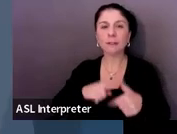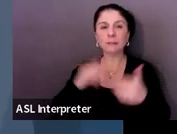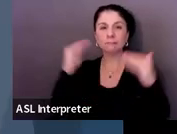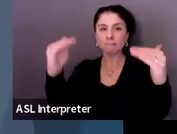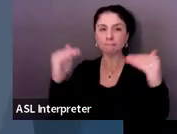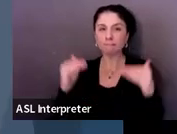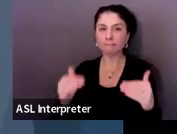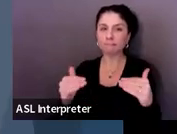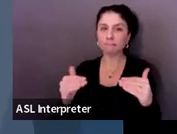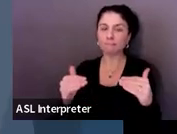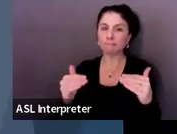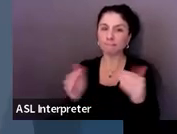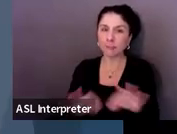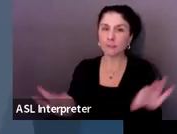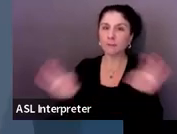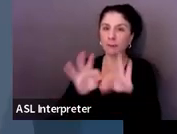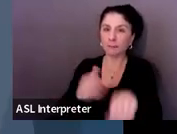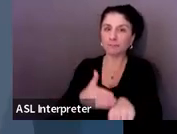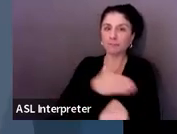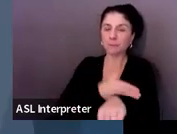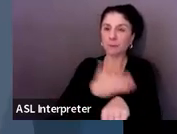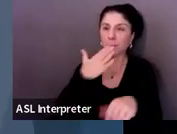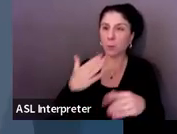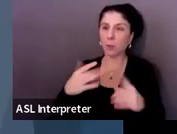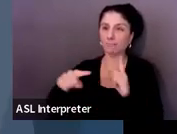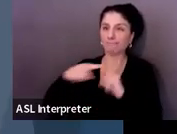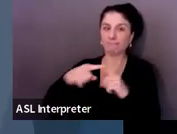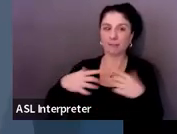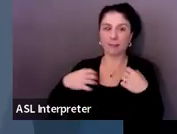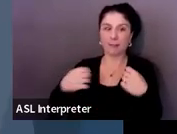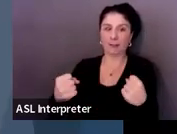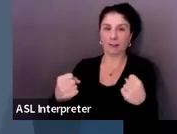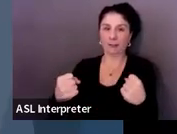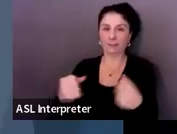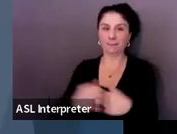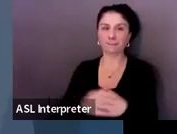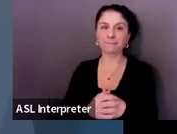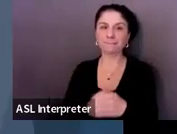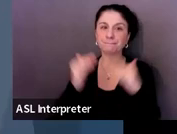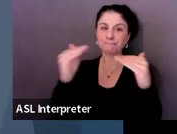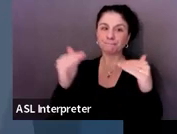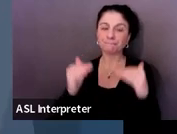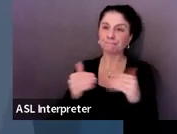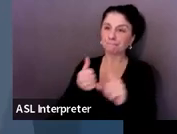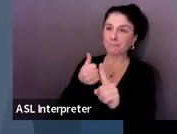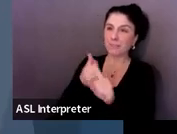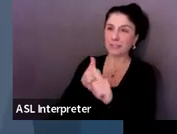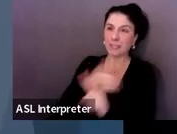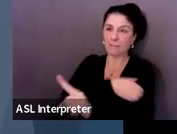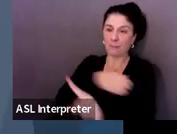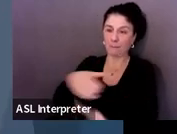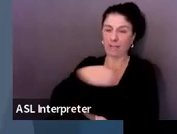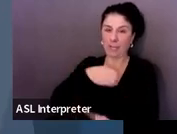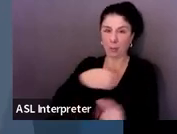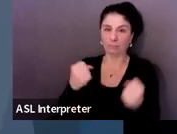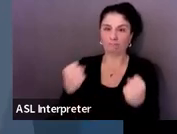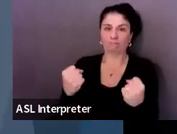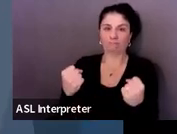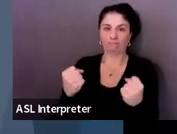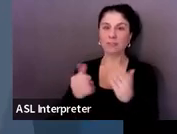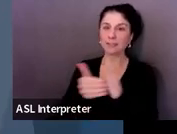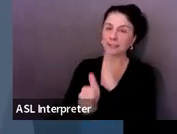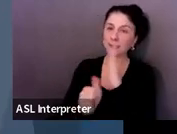sustained opportunity for optimal health, self empowerment, personalized relationships, skill development and